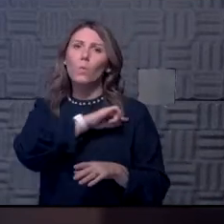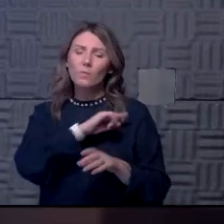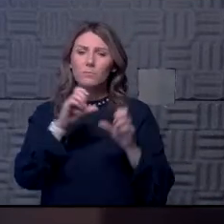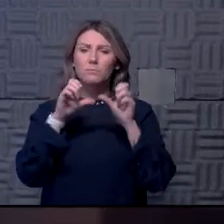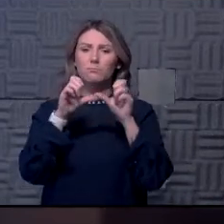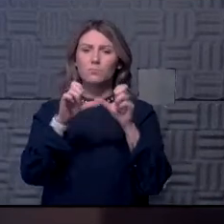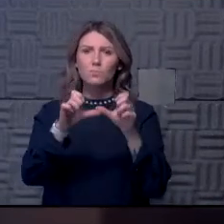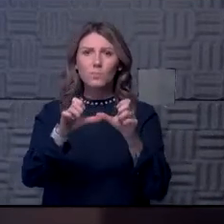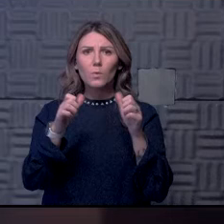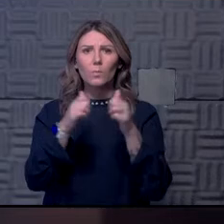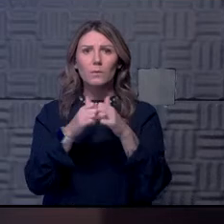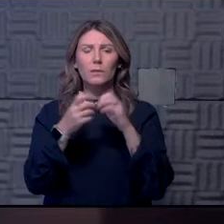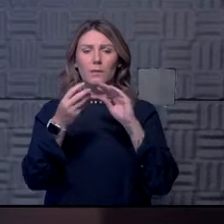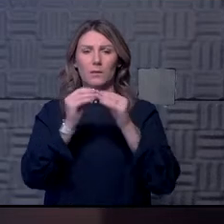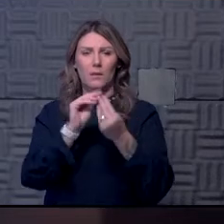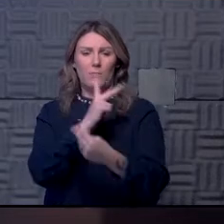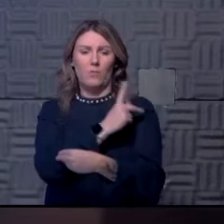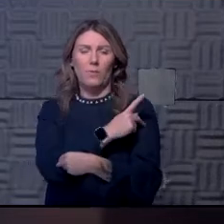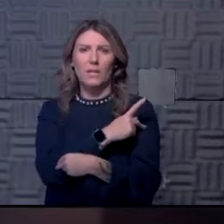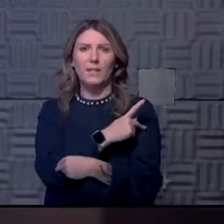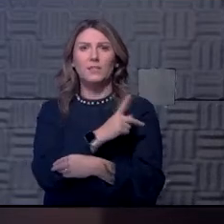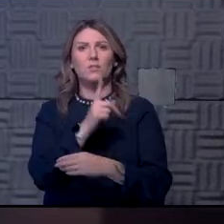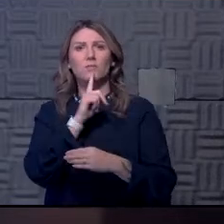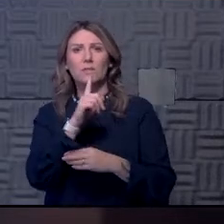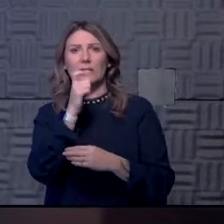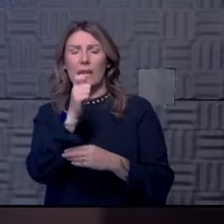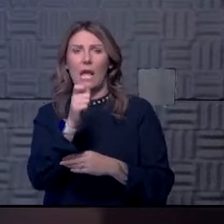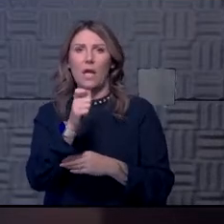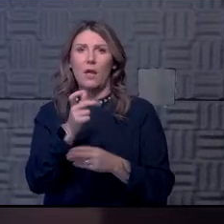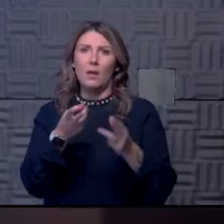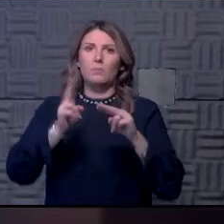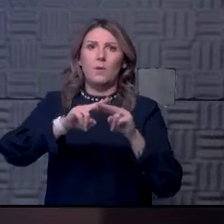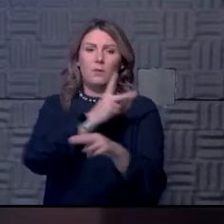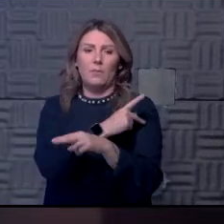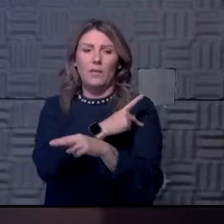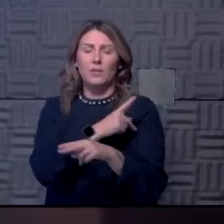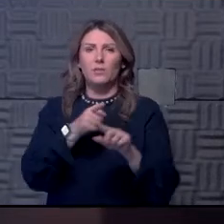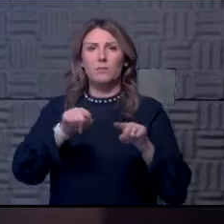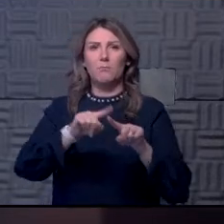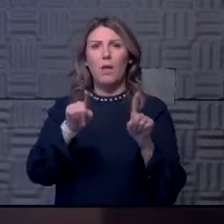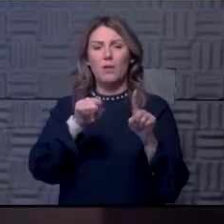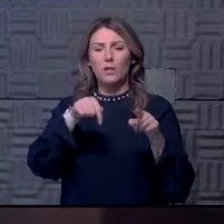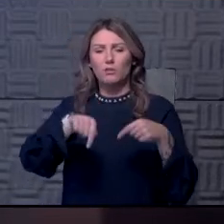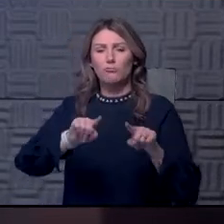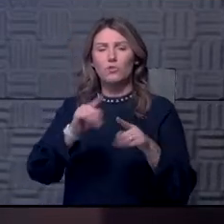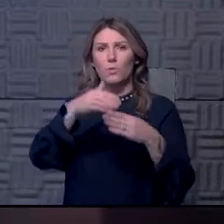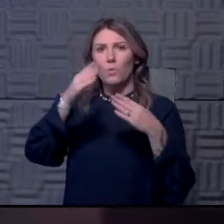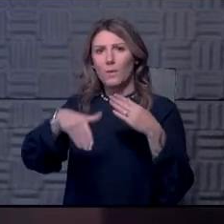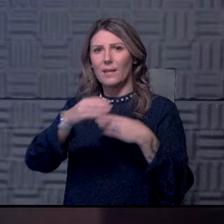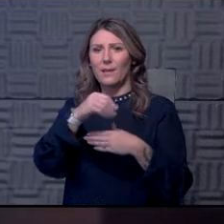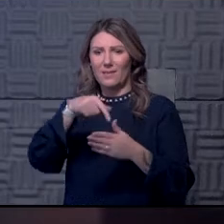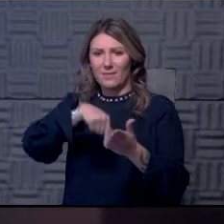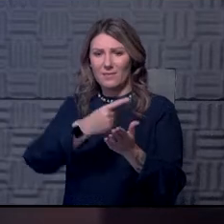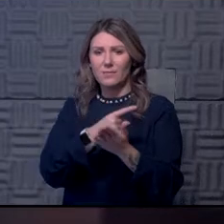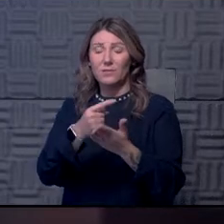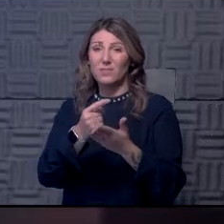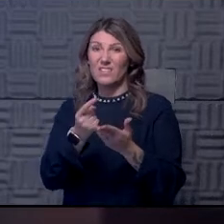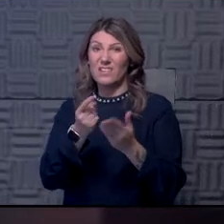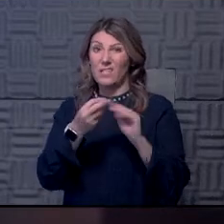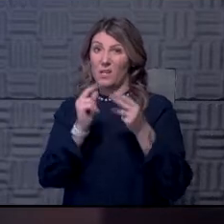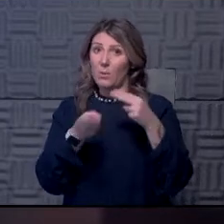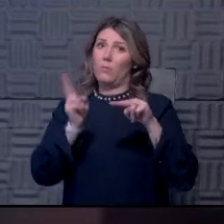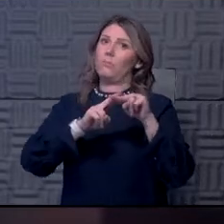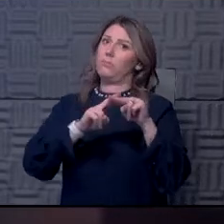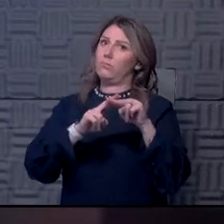as far as our number of patients. We really haven't had a huge patient load, but over the weekend and earlier this week, that number rose pretty sharply.